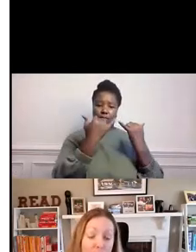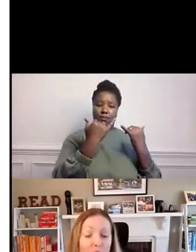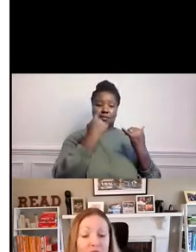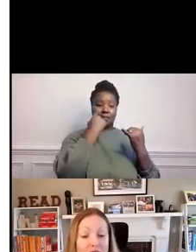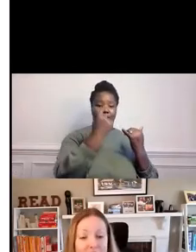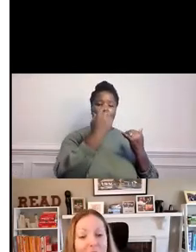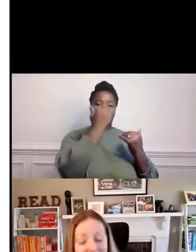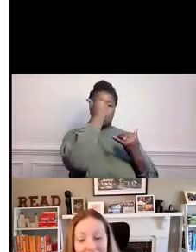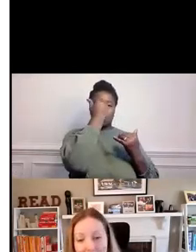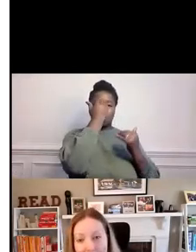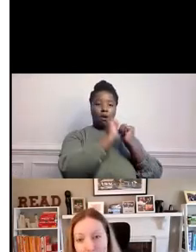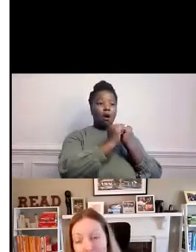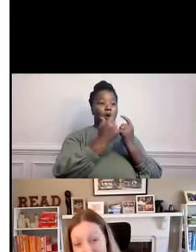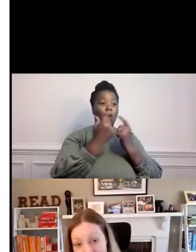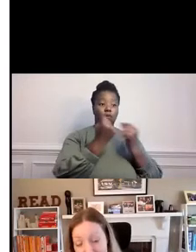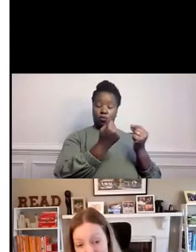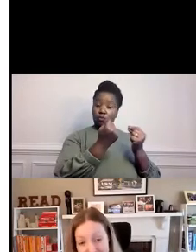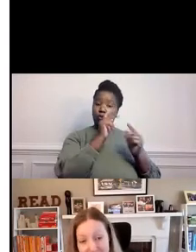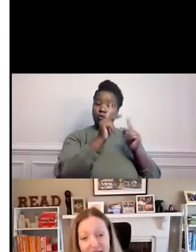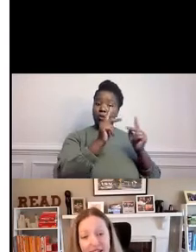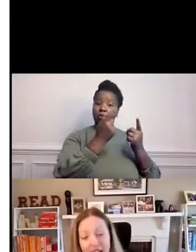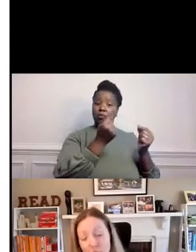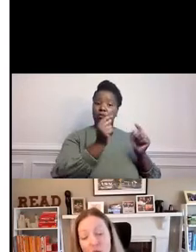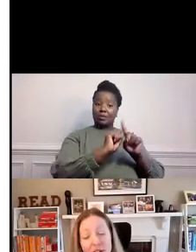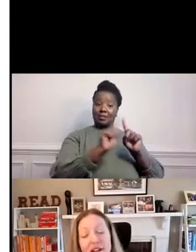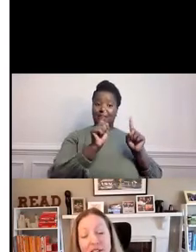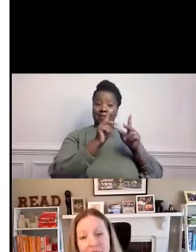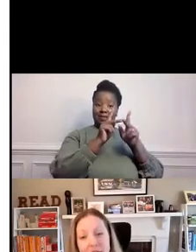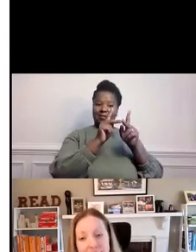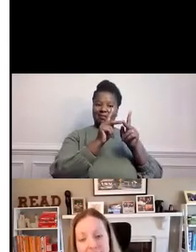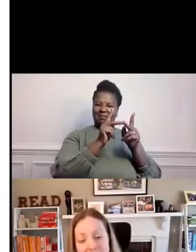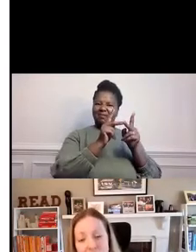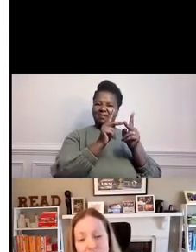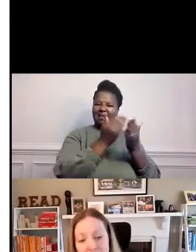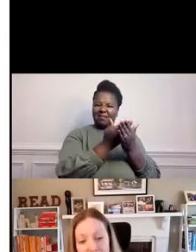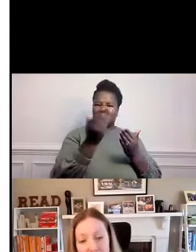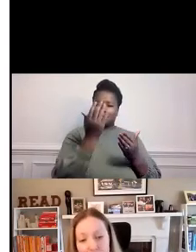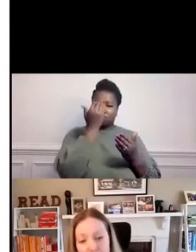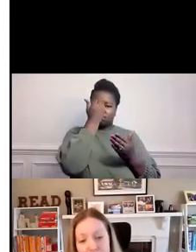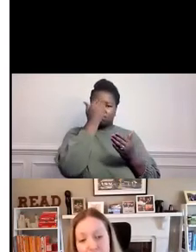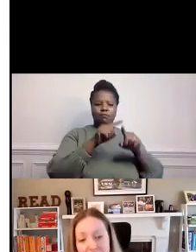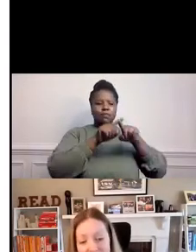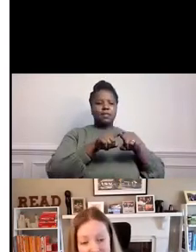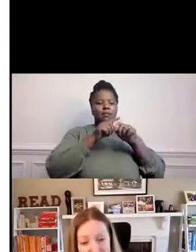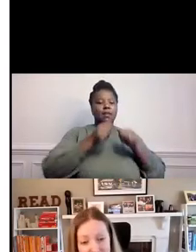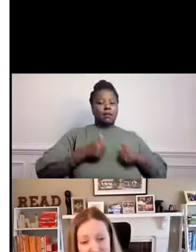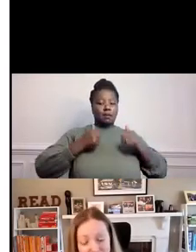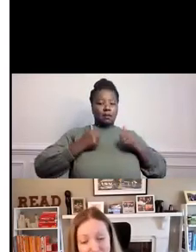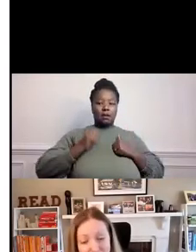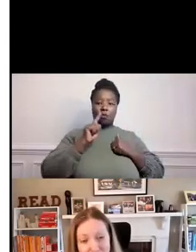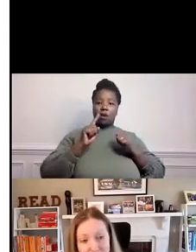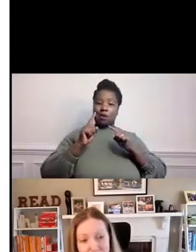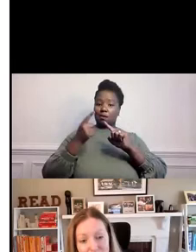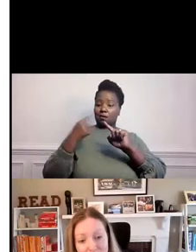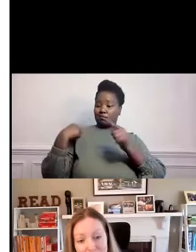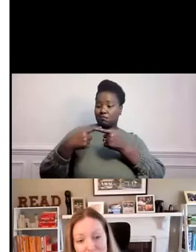next normal, depending on where they've been and what their experience has looked like over the last year.